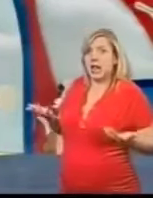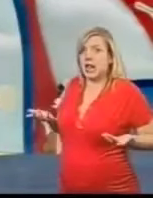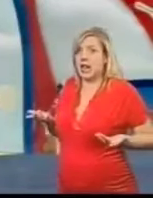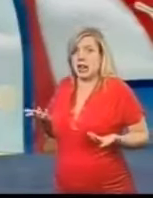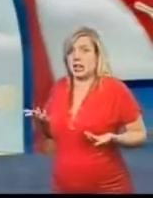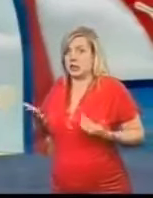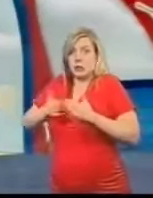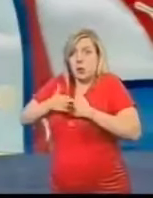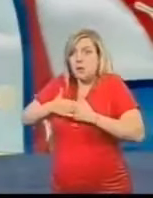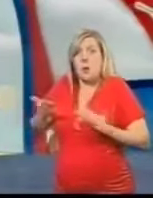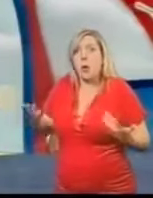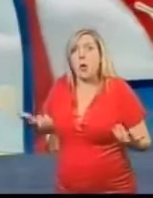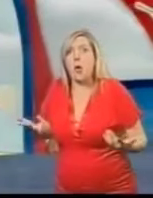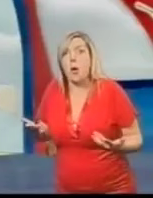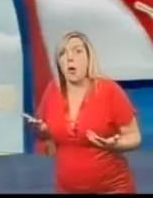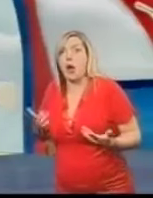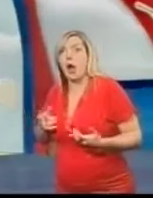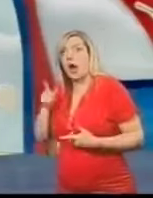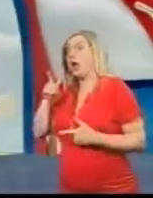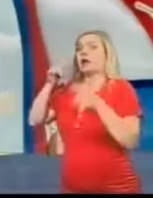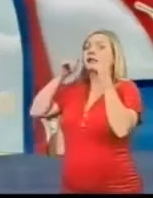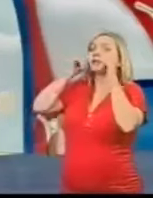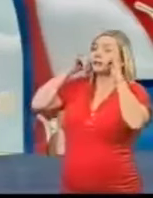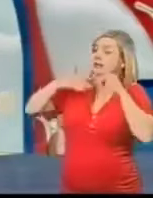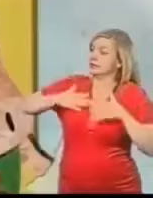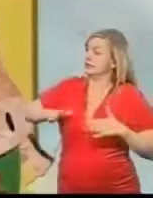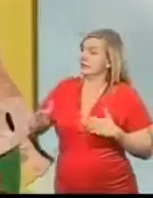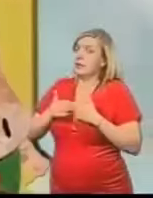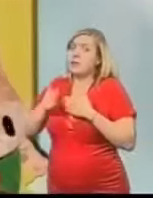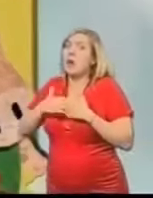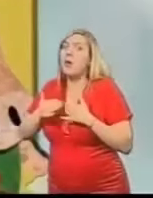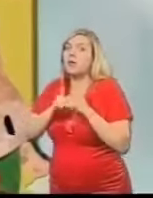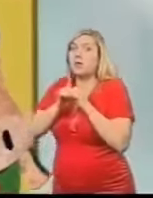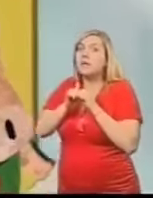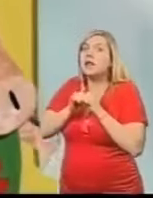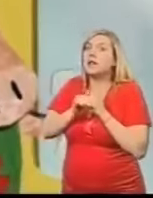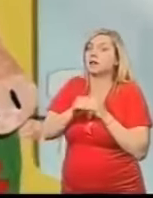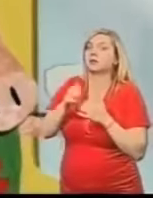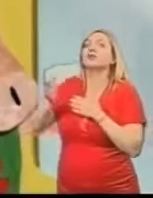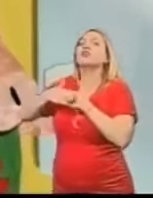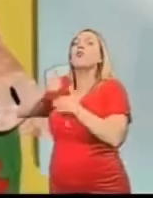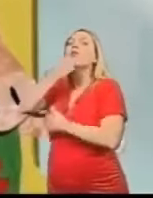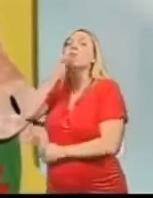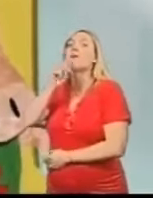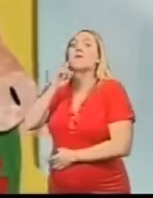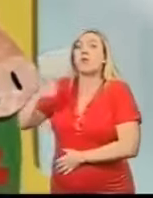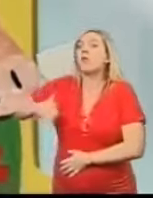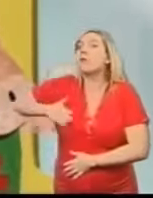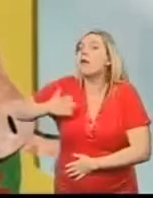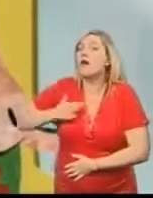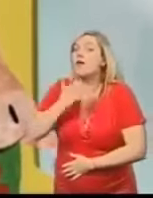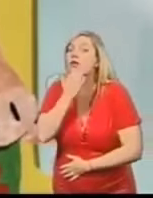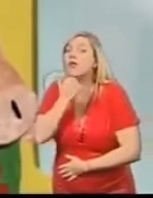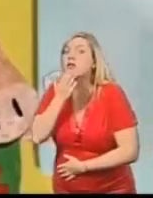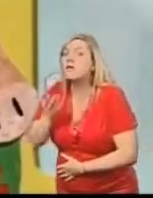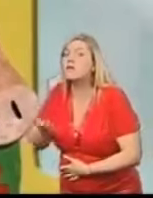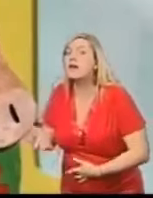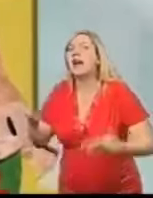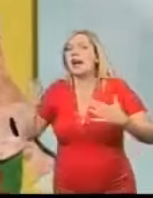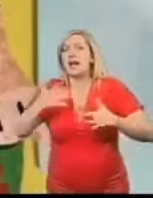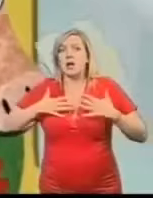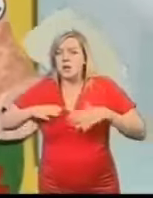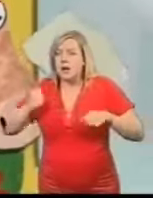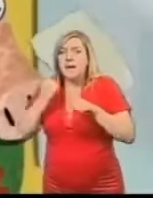today's milk round Number 24 would complain if there wasn't enough But today's the day of my giant pancake world record attempt